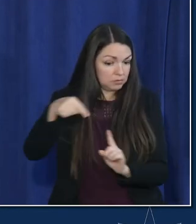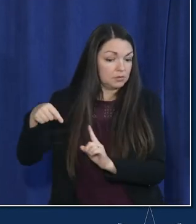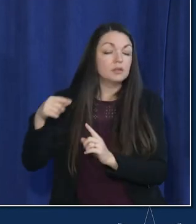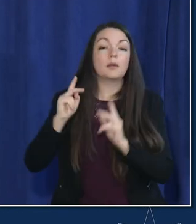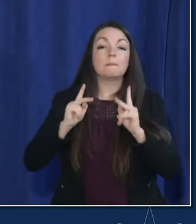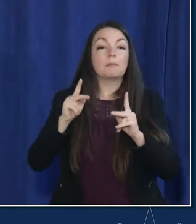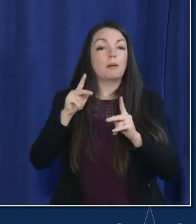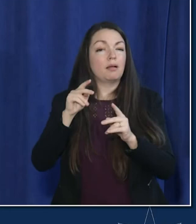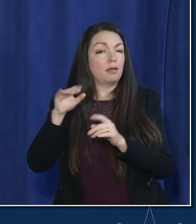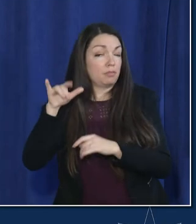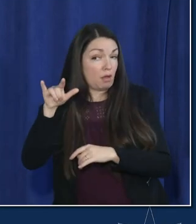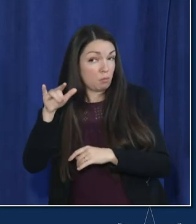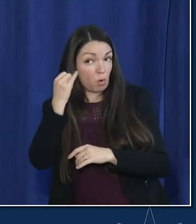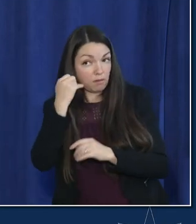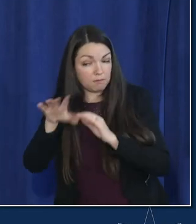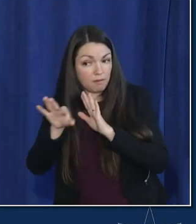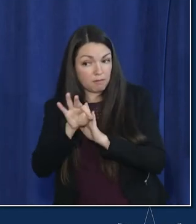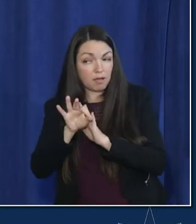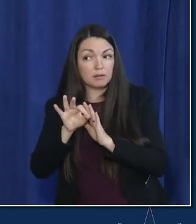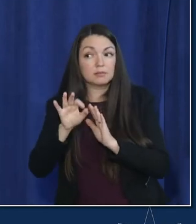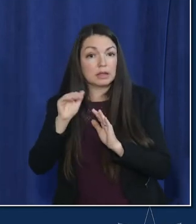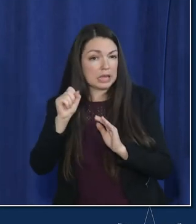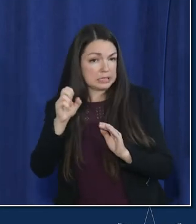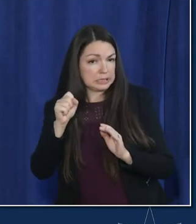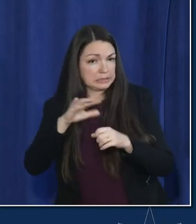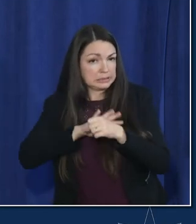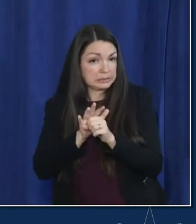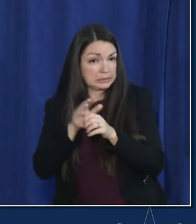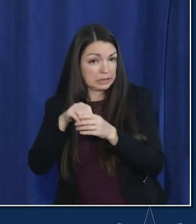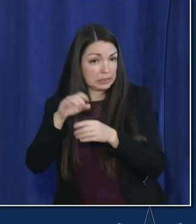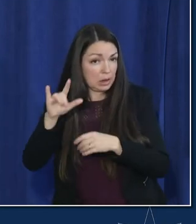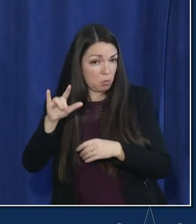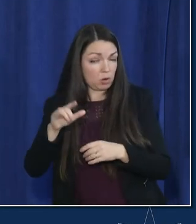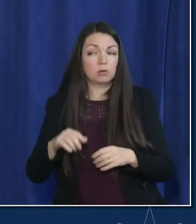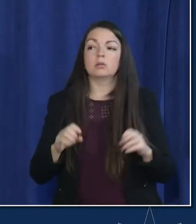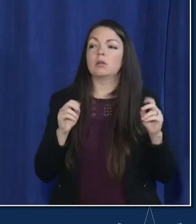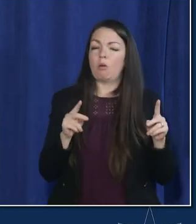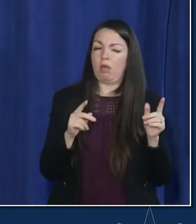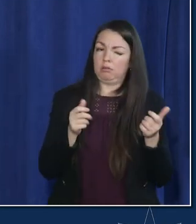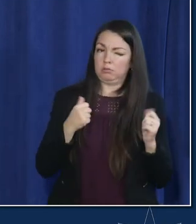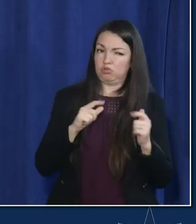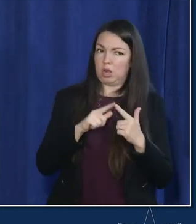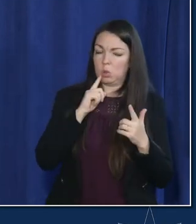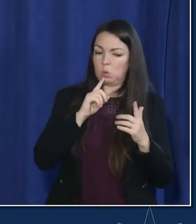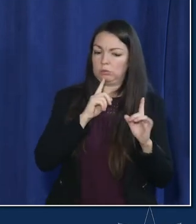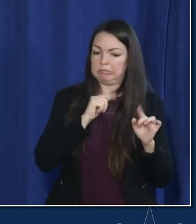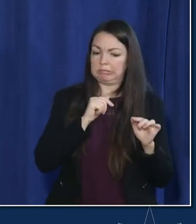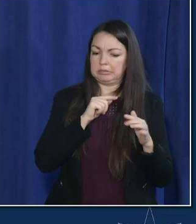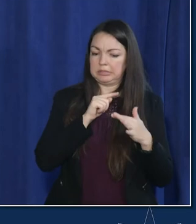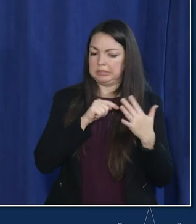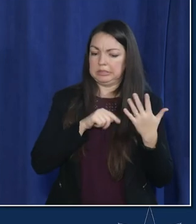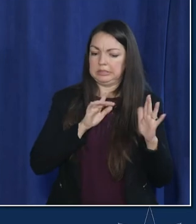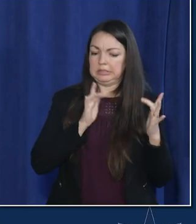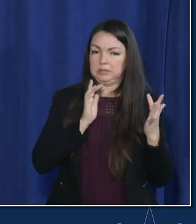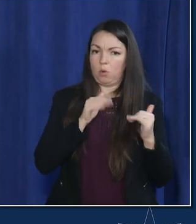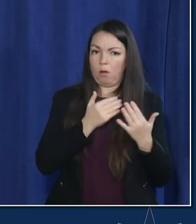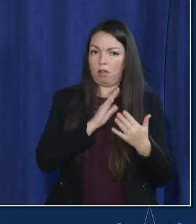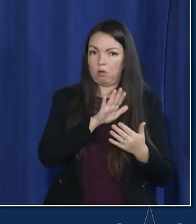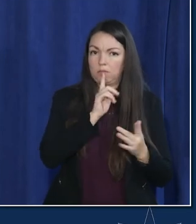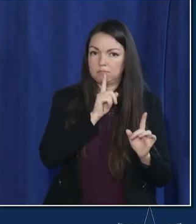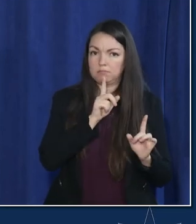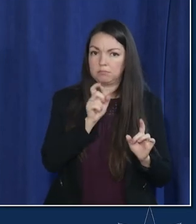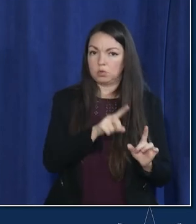airport if cases are identified to follow up with people there okay so to sort of hit on all of that lightly um